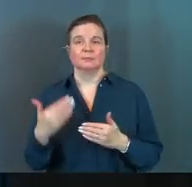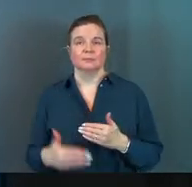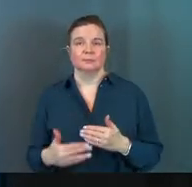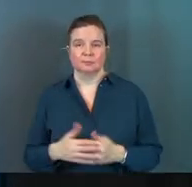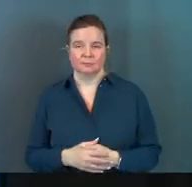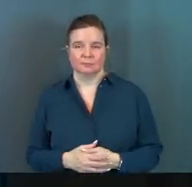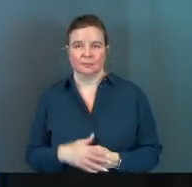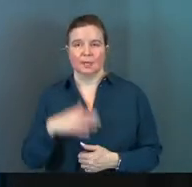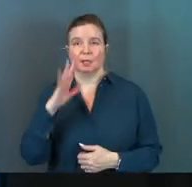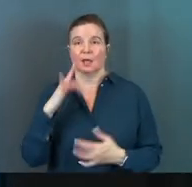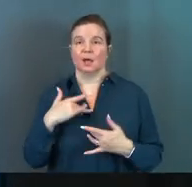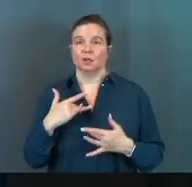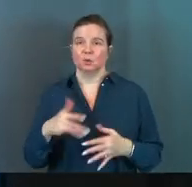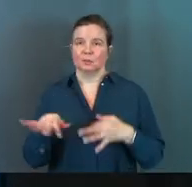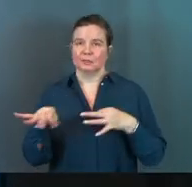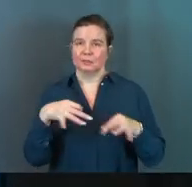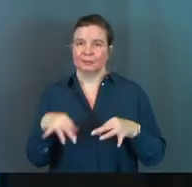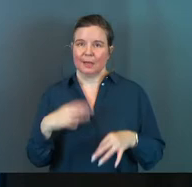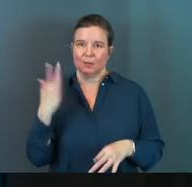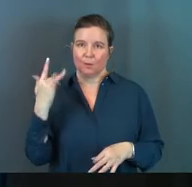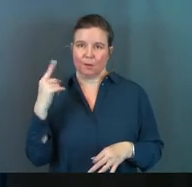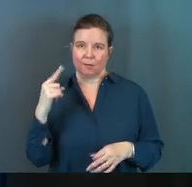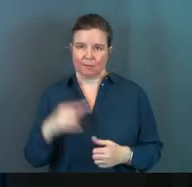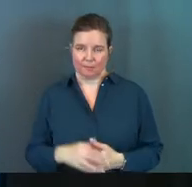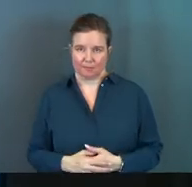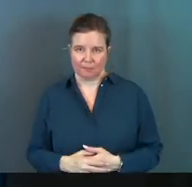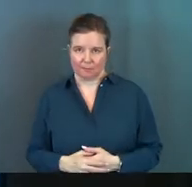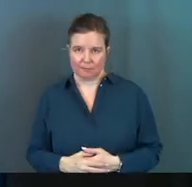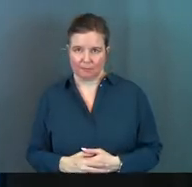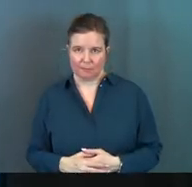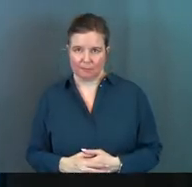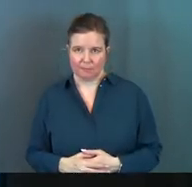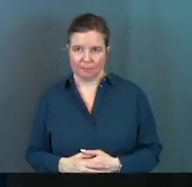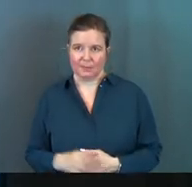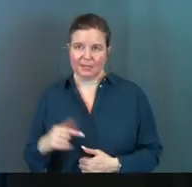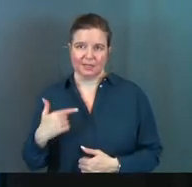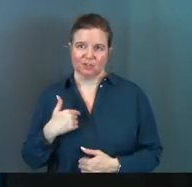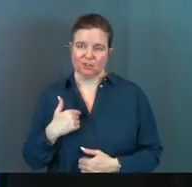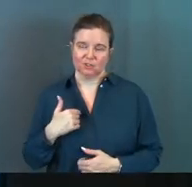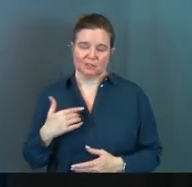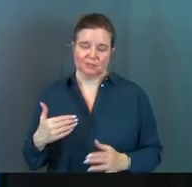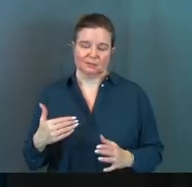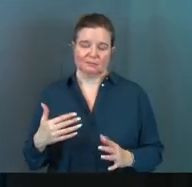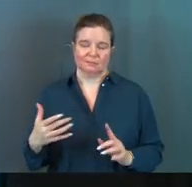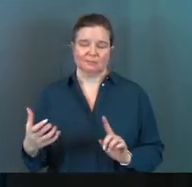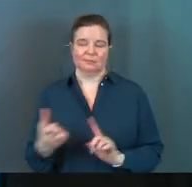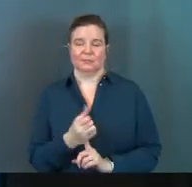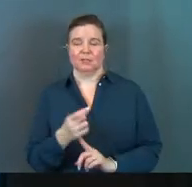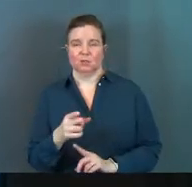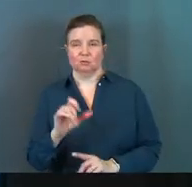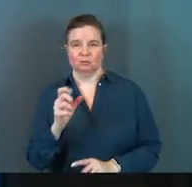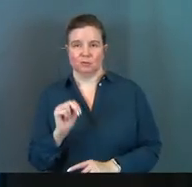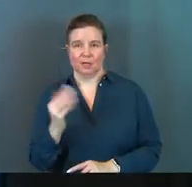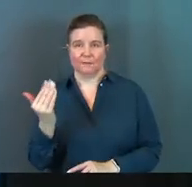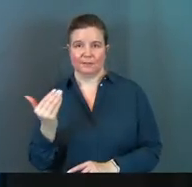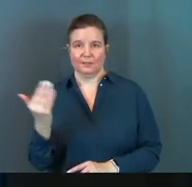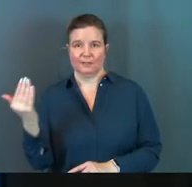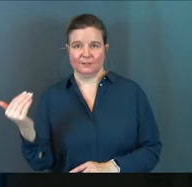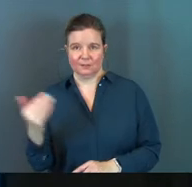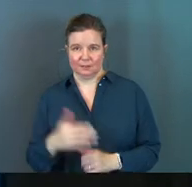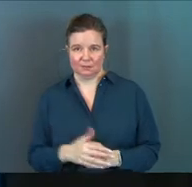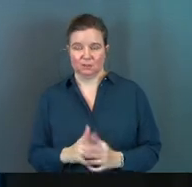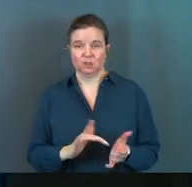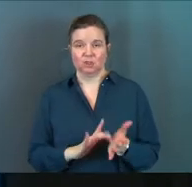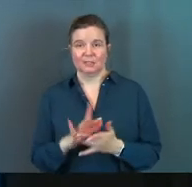Next, God usually explains the why. This should just get you. John 15, 15.